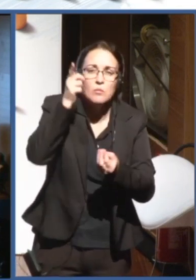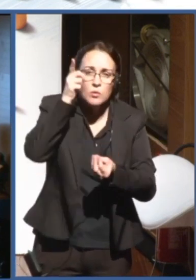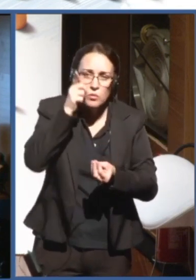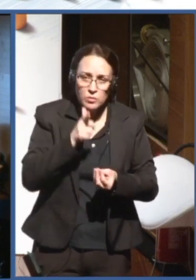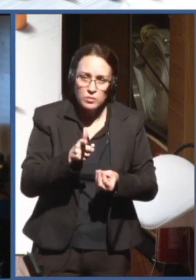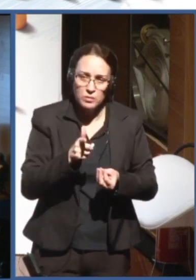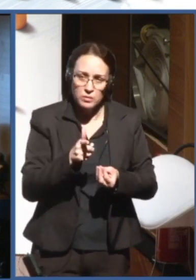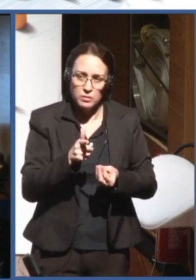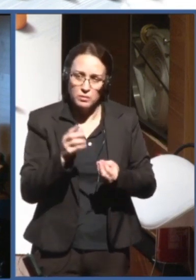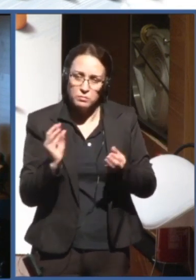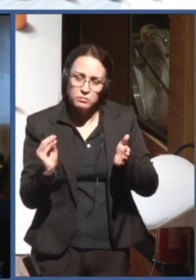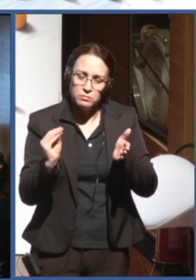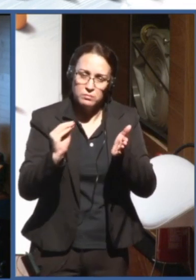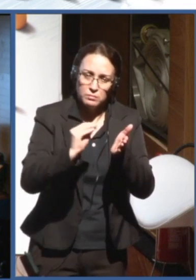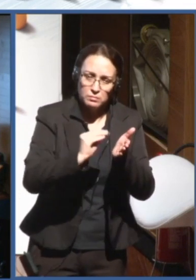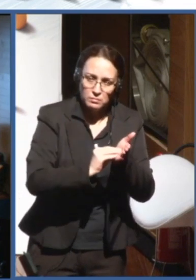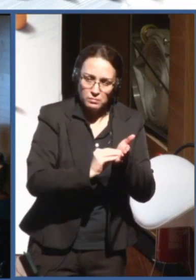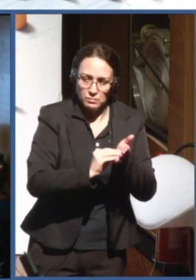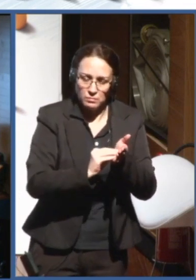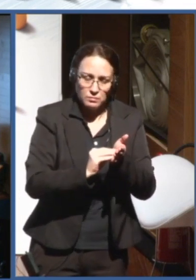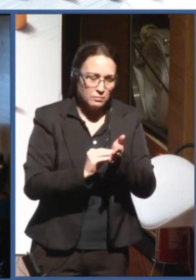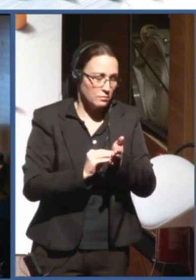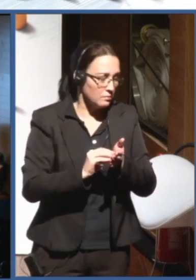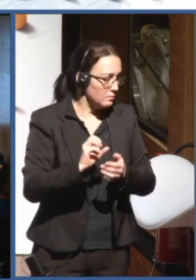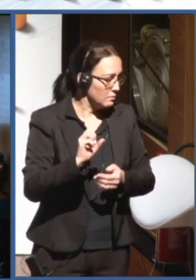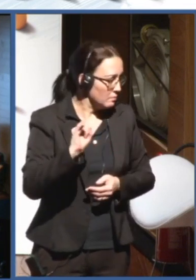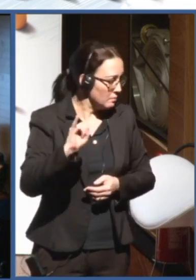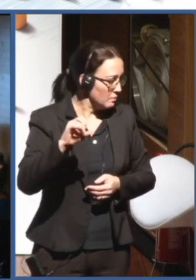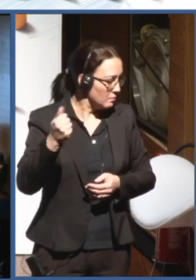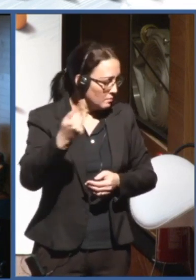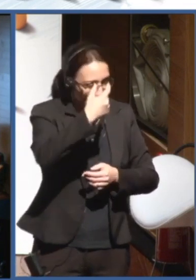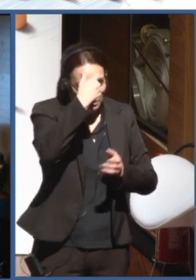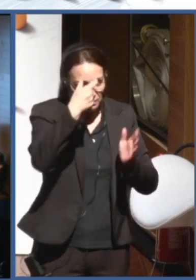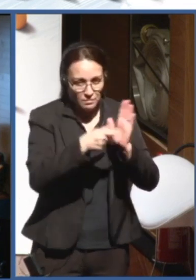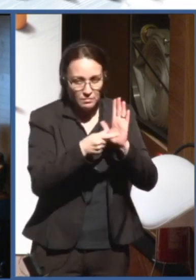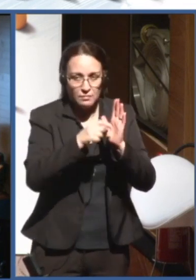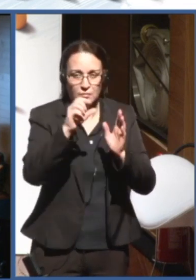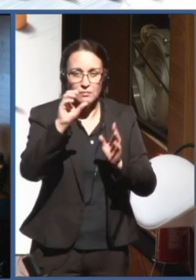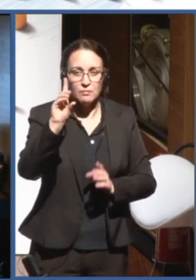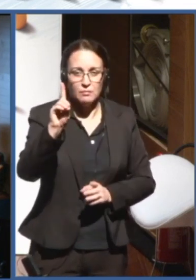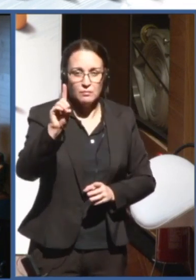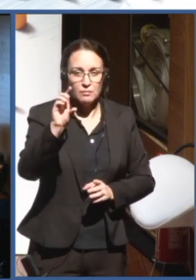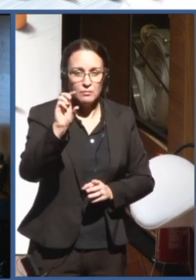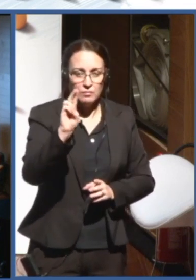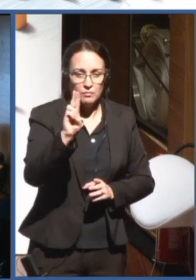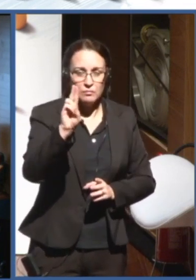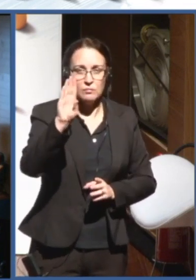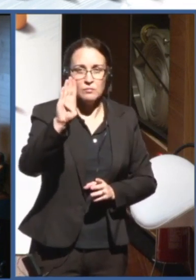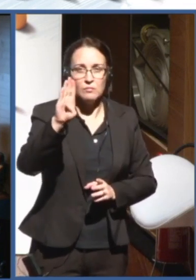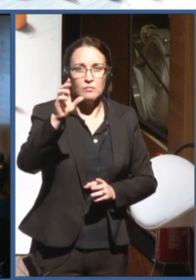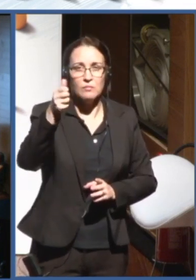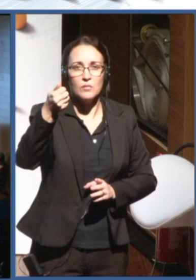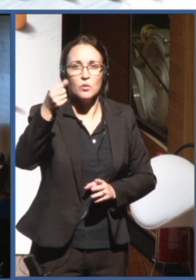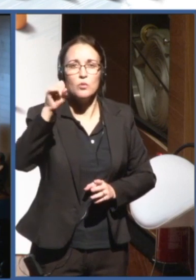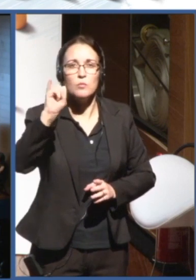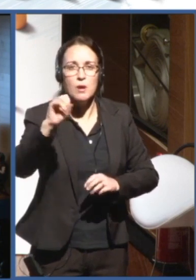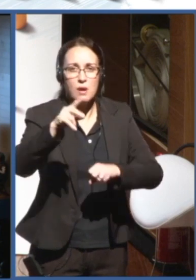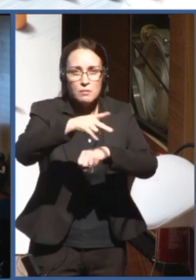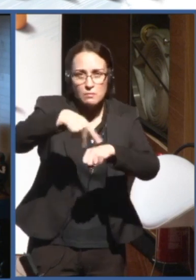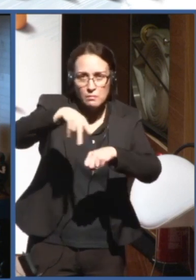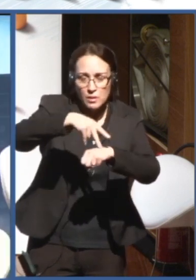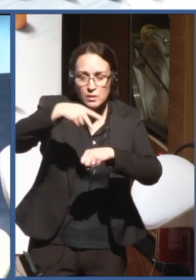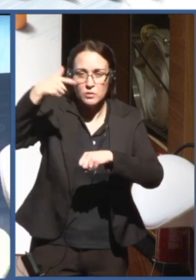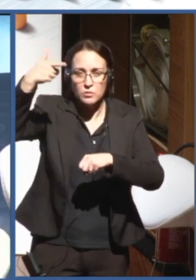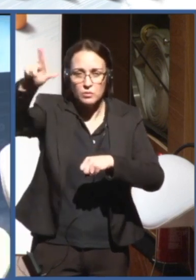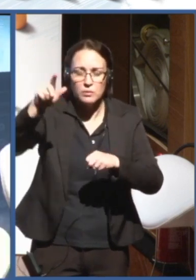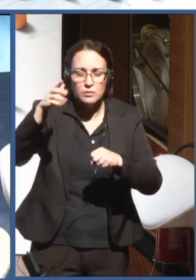Paris Peace Forum. And you highlighted a very important project that UNESCO is also joining you with that, which